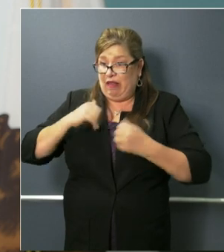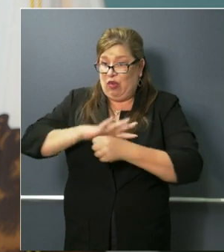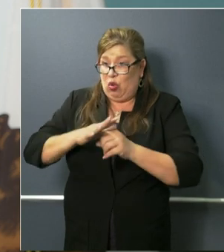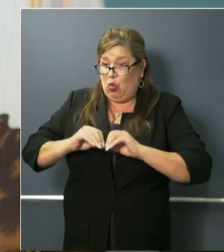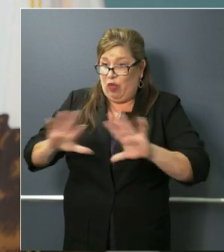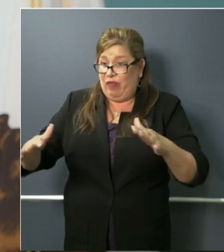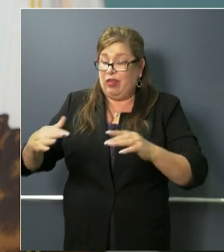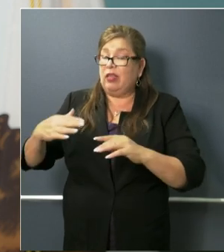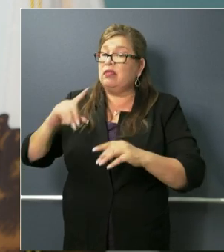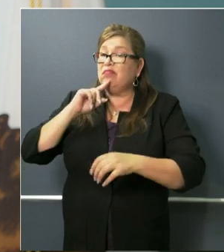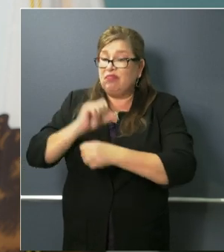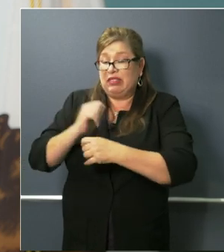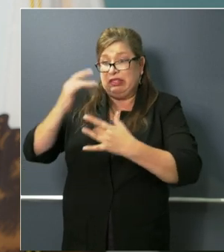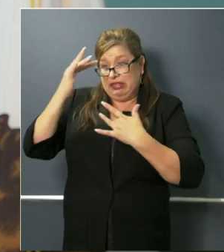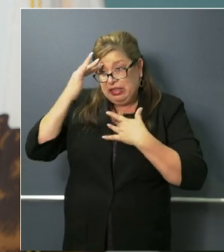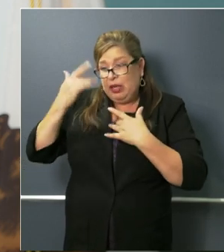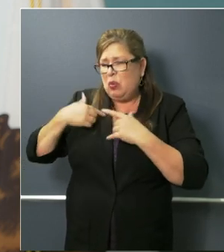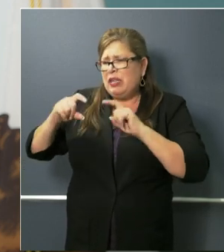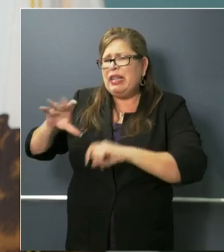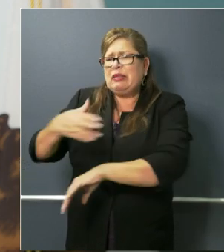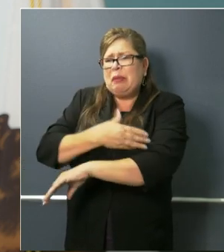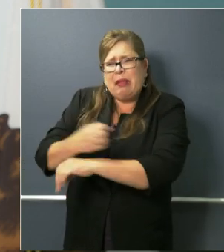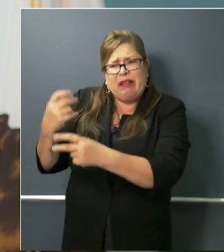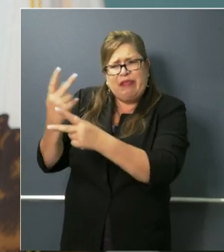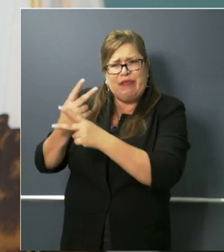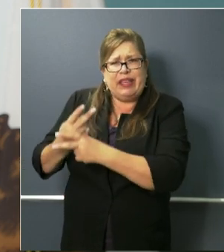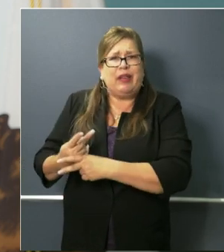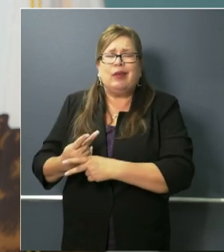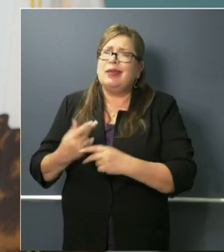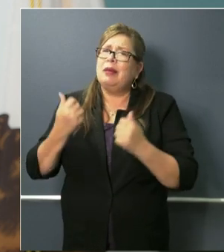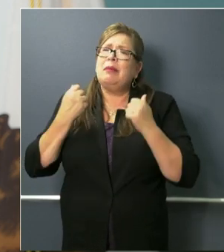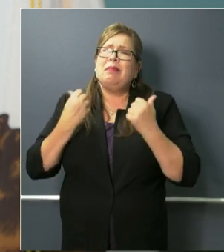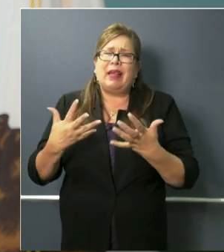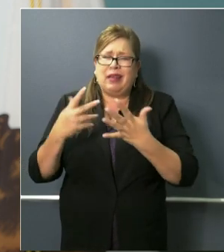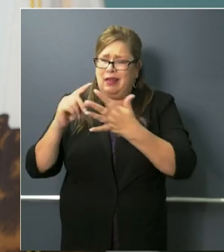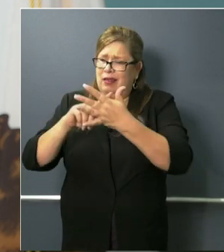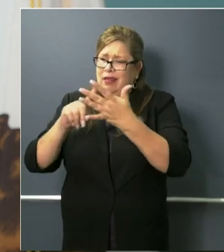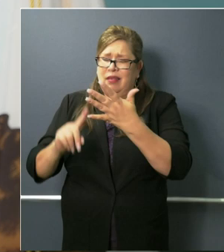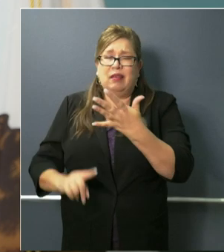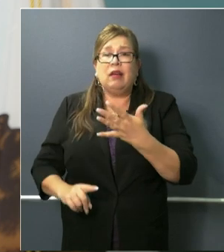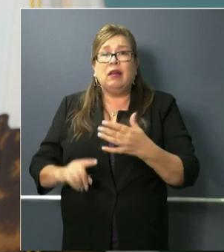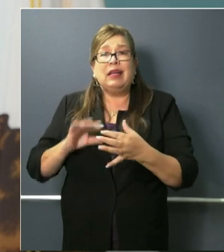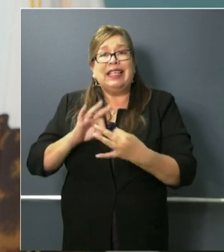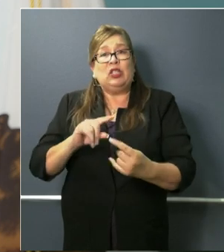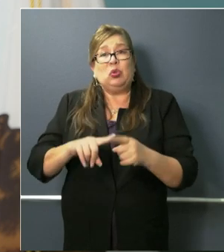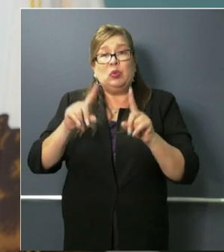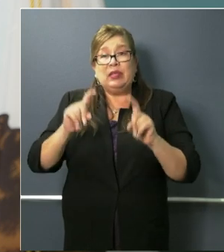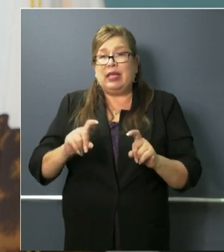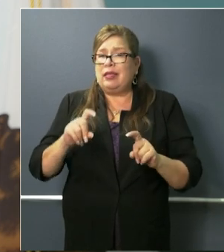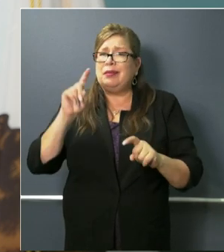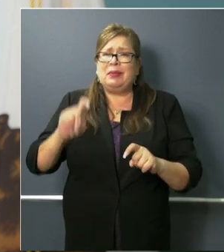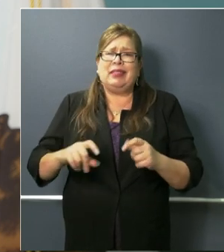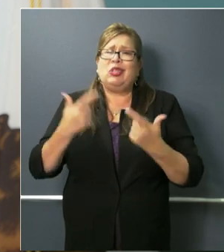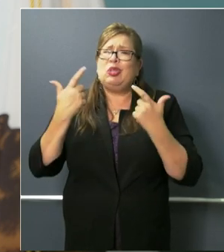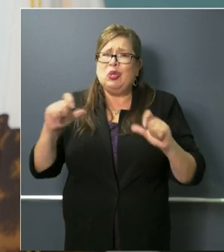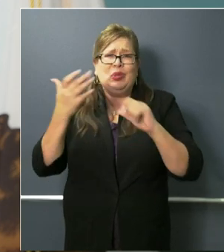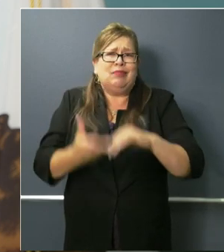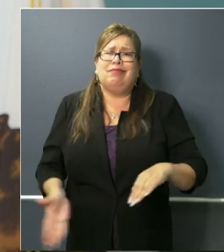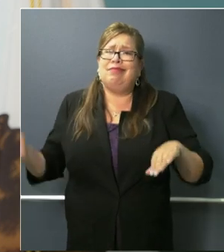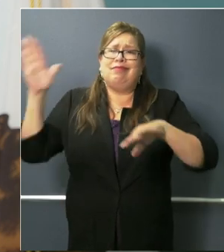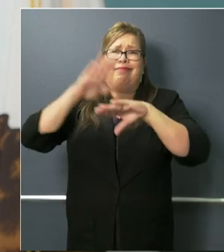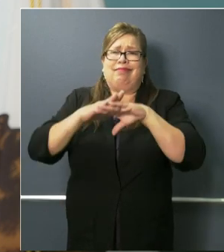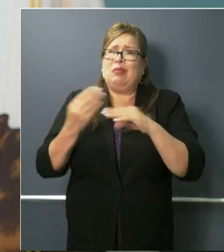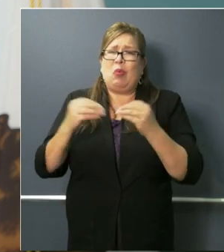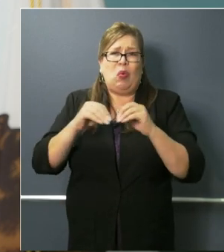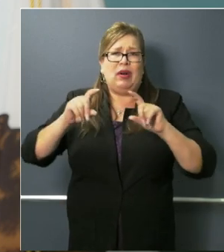tests uh so all of that needs to take shape and so the numbers need to multiply uh exponentially uh and I know this